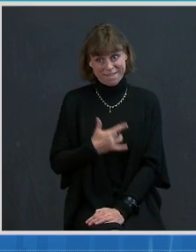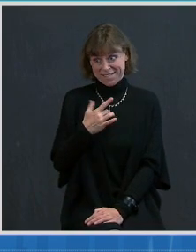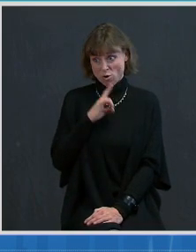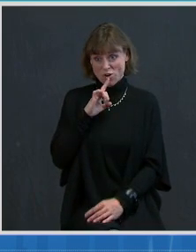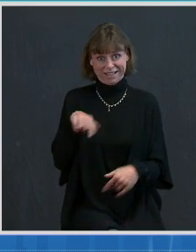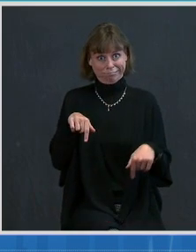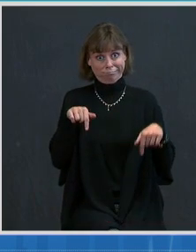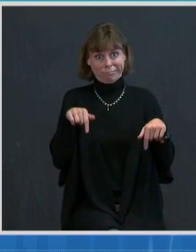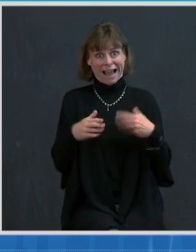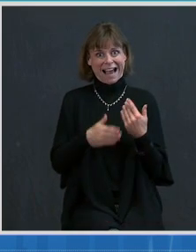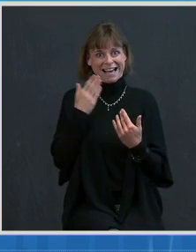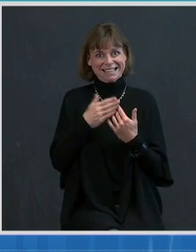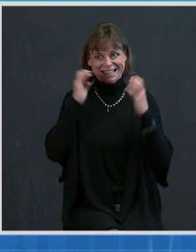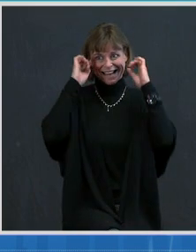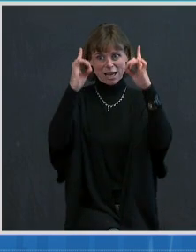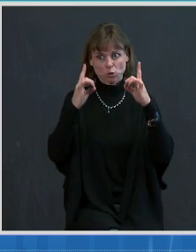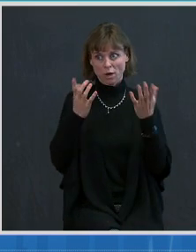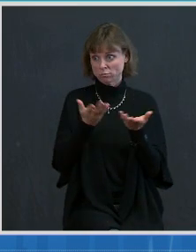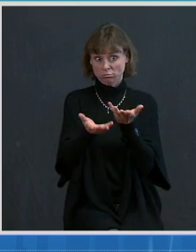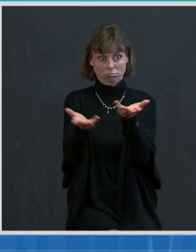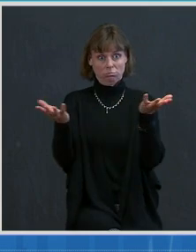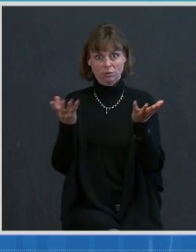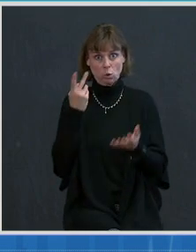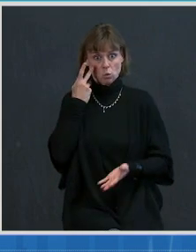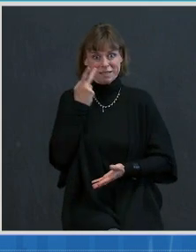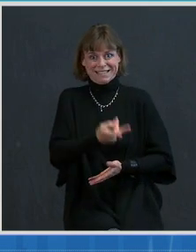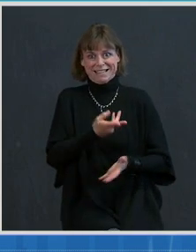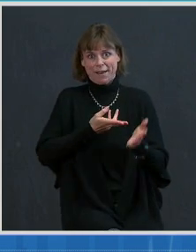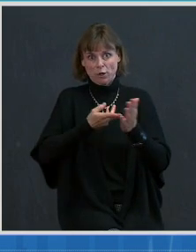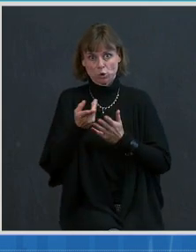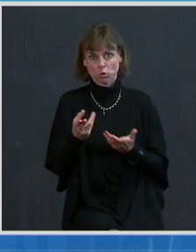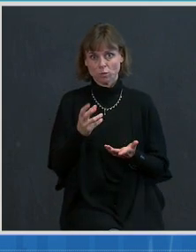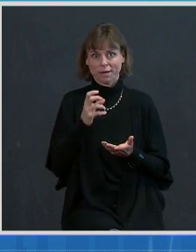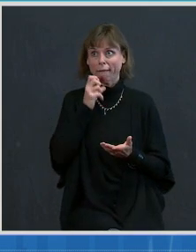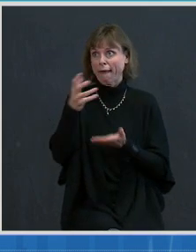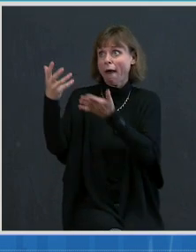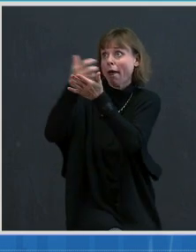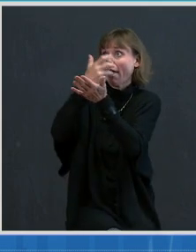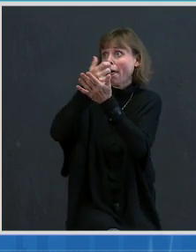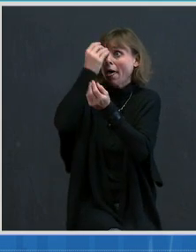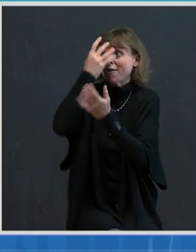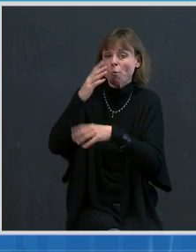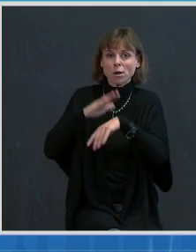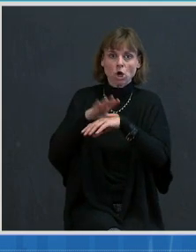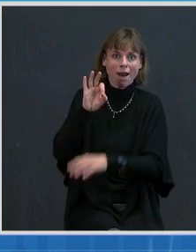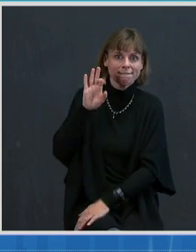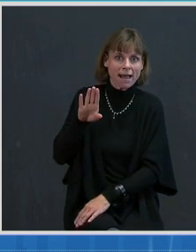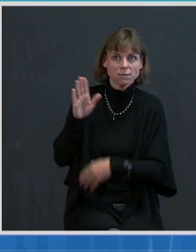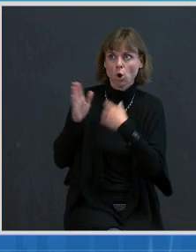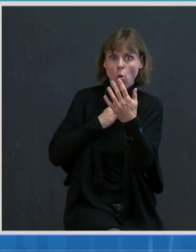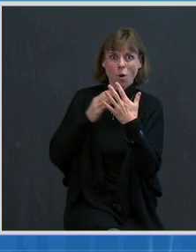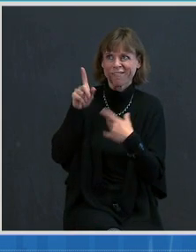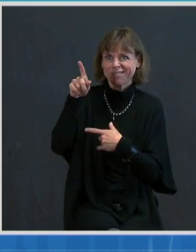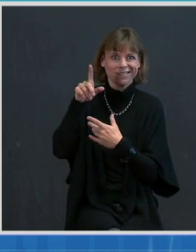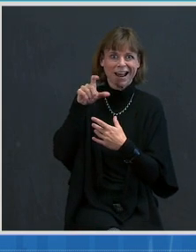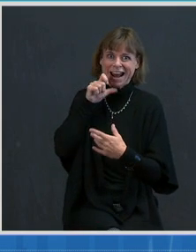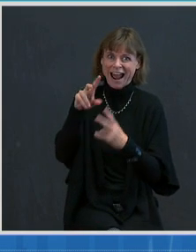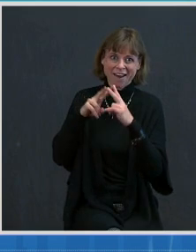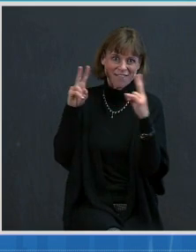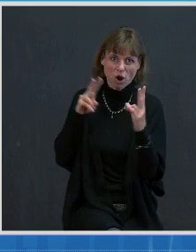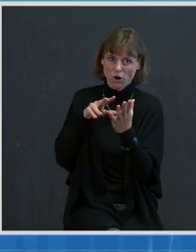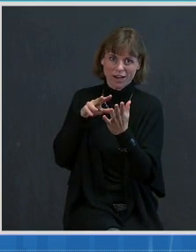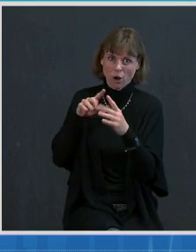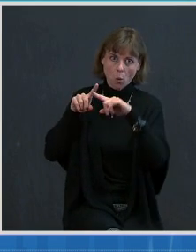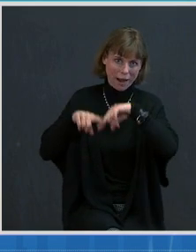see the truth and not get information on, say, Facebook or somewhere where there's less reliable information. People are capable